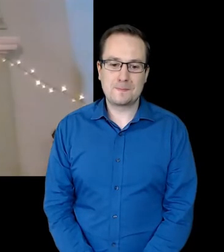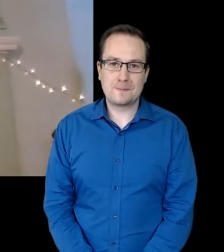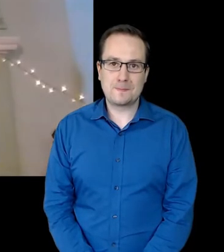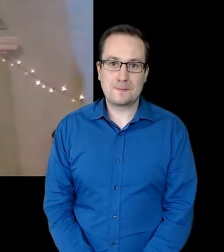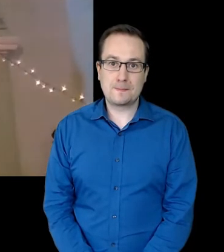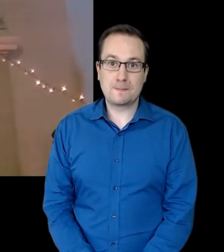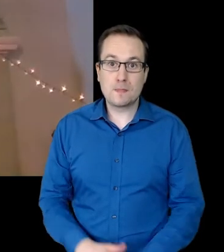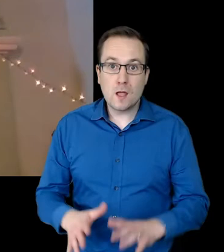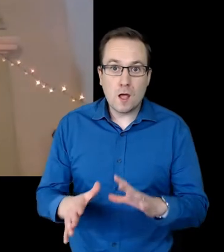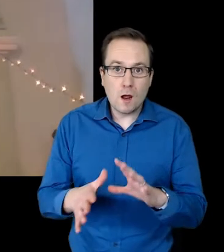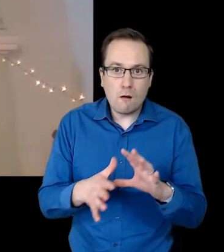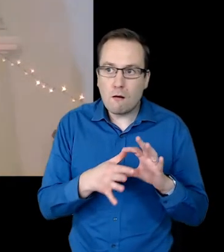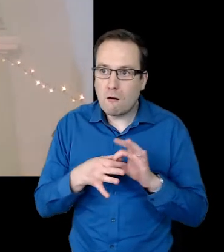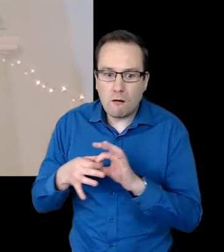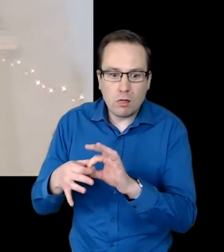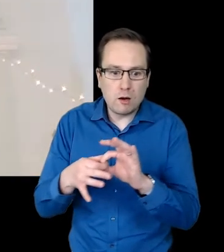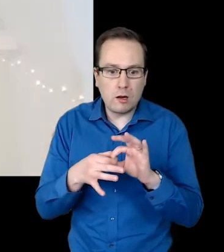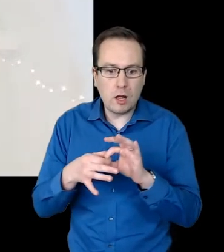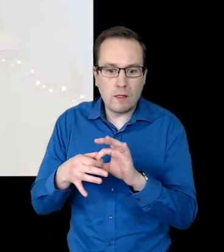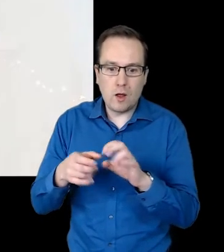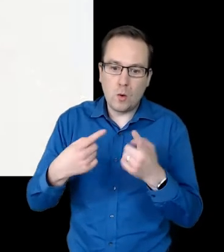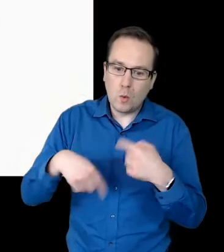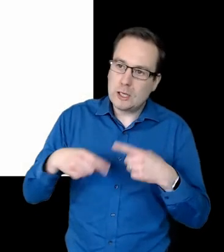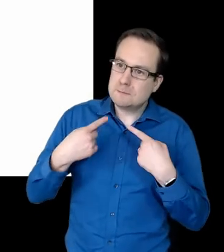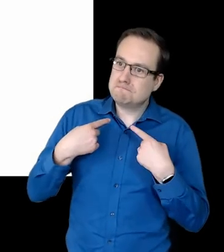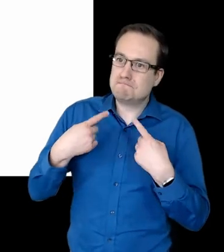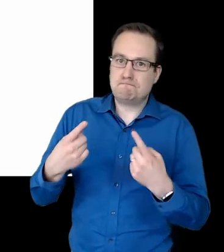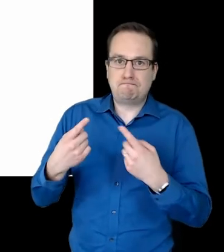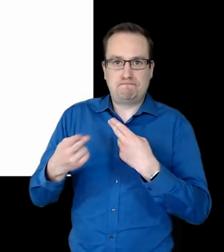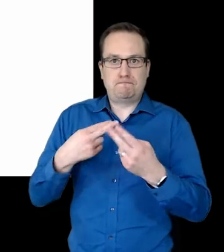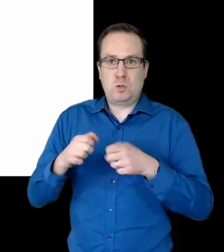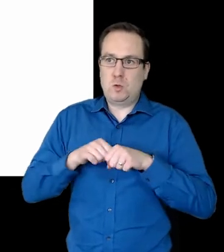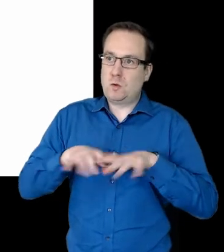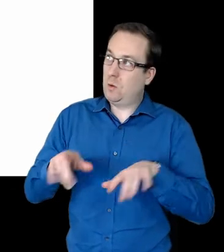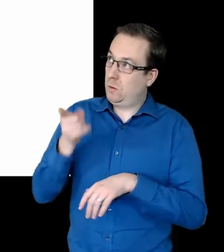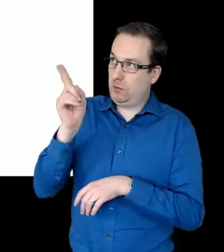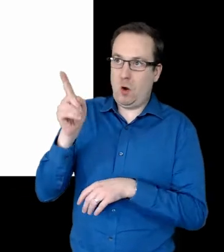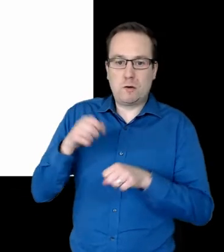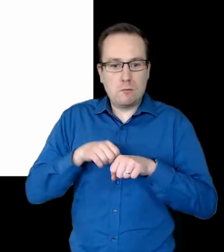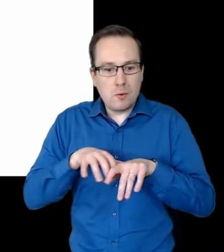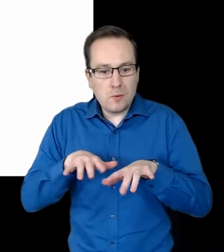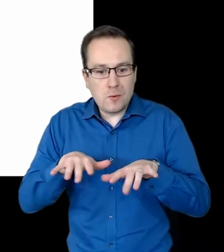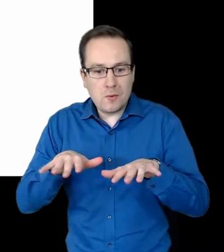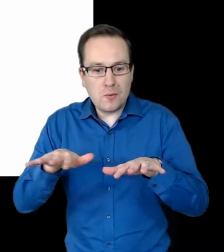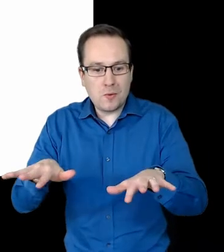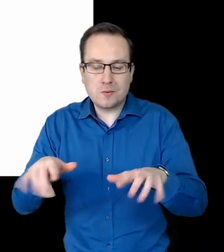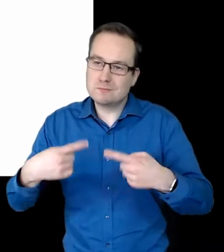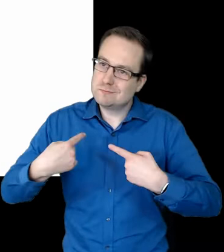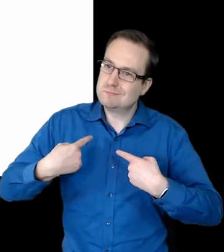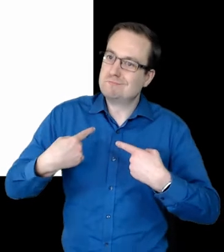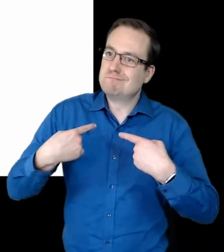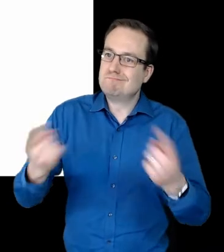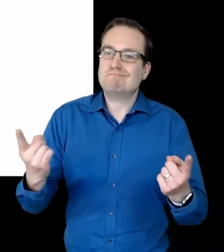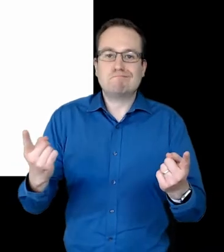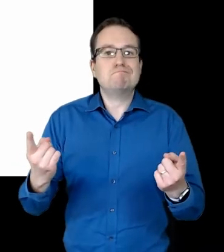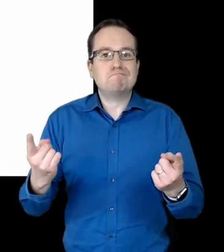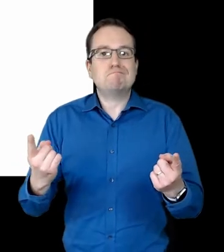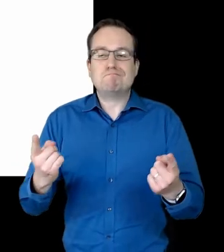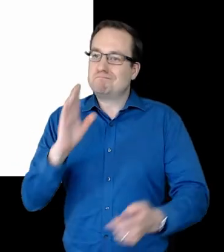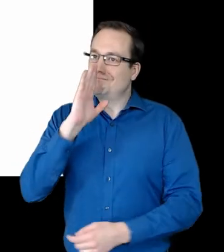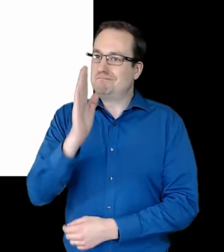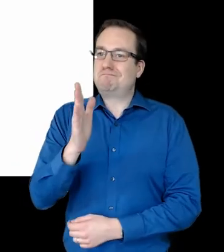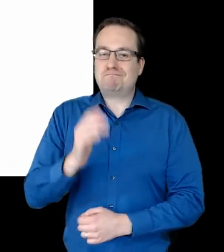Gathered together, we proclaim the good news of God publicly, intentionally and explicitly.